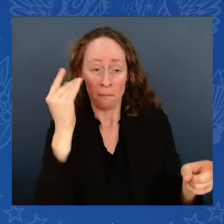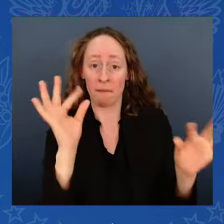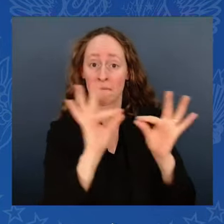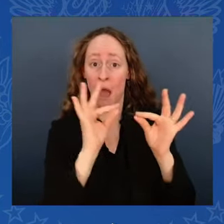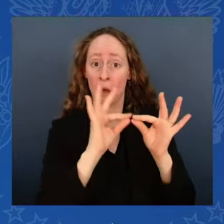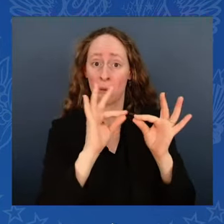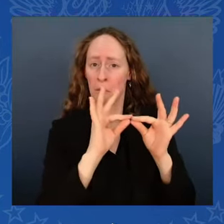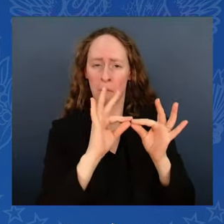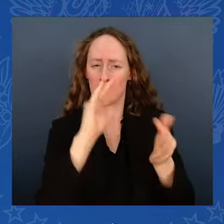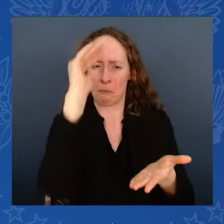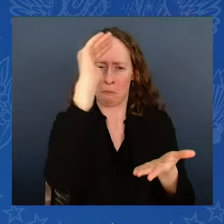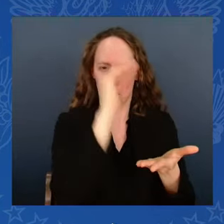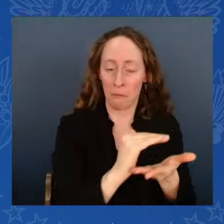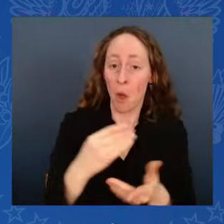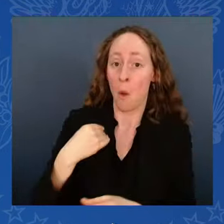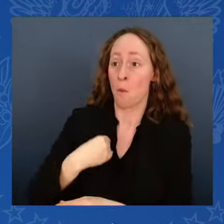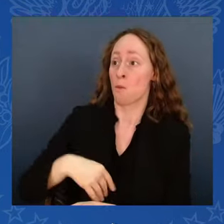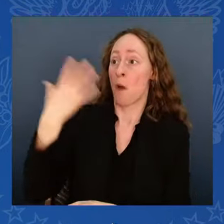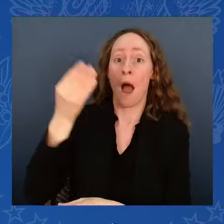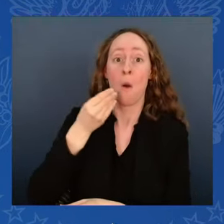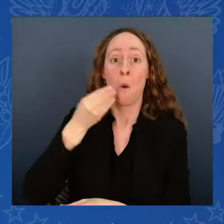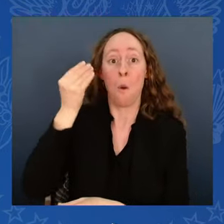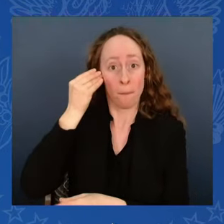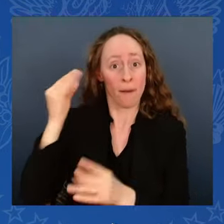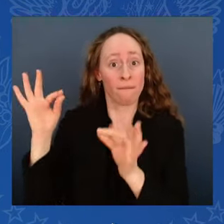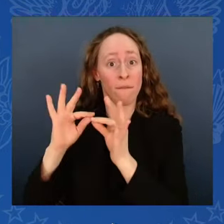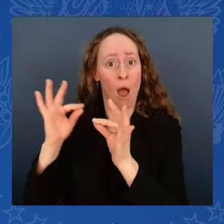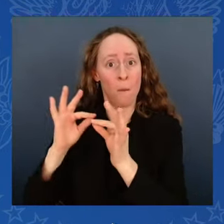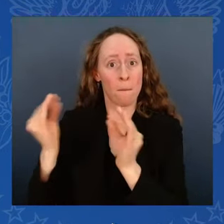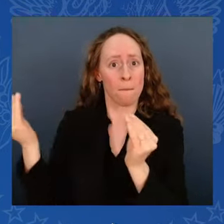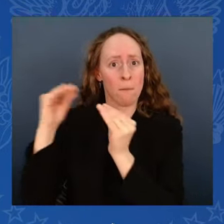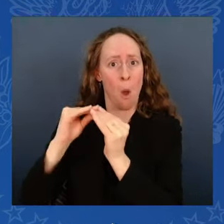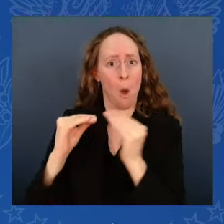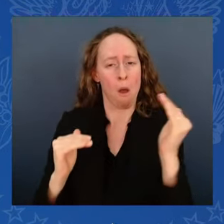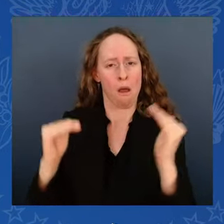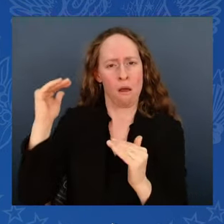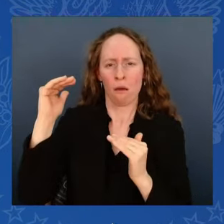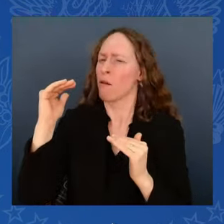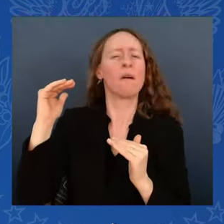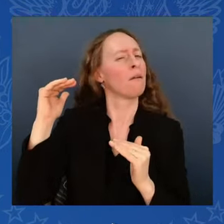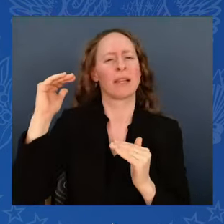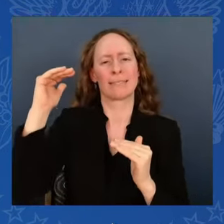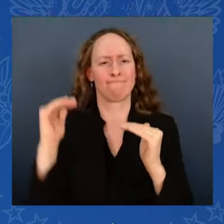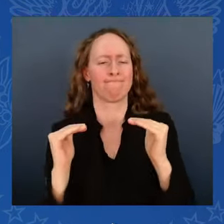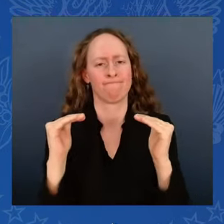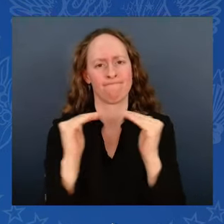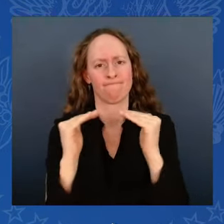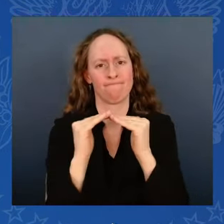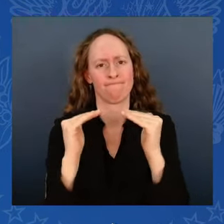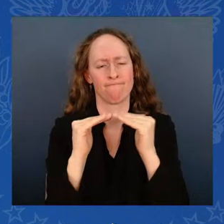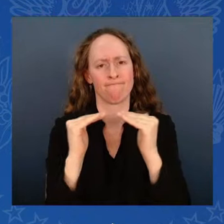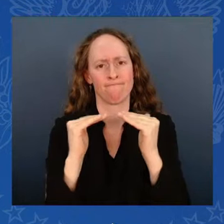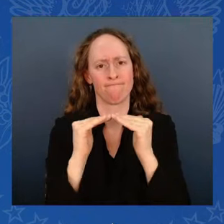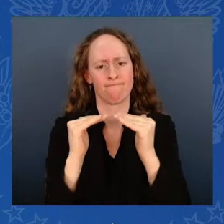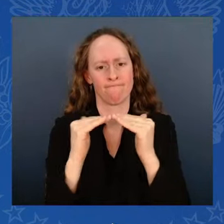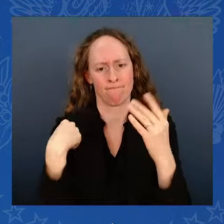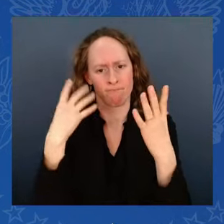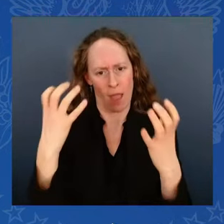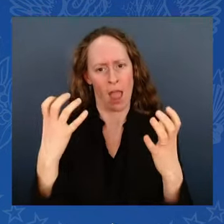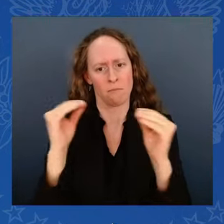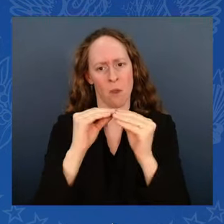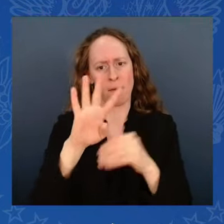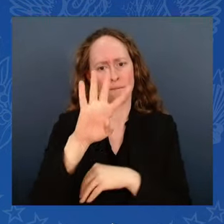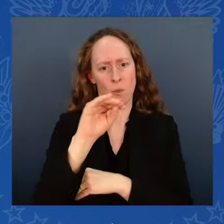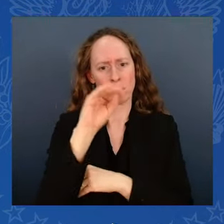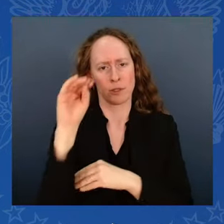we've eliminated that gap by 40 percent, and we're going to continue until it's even. Put it all together, Black wealth is up